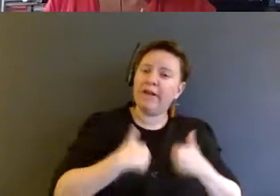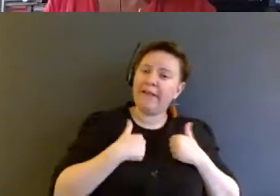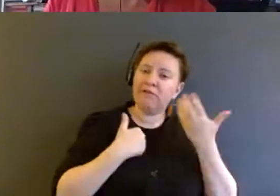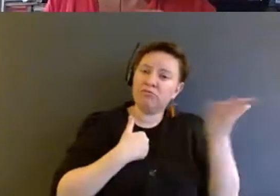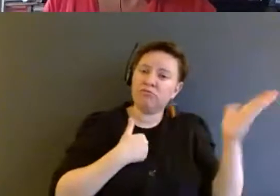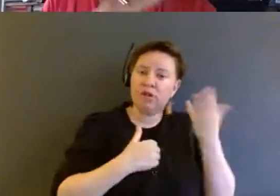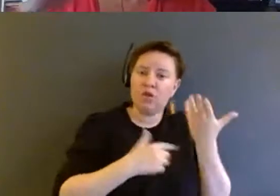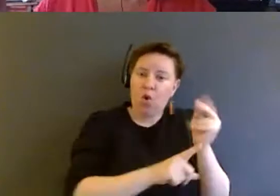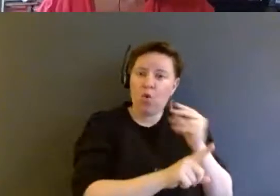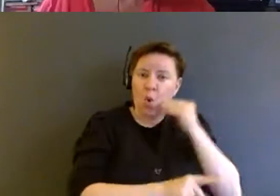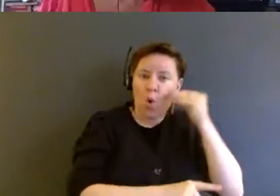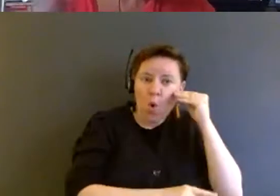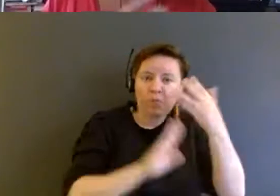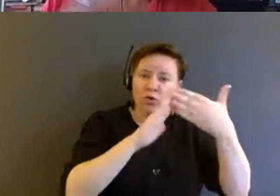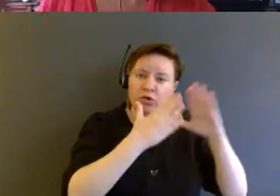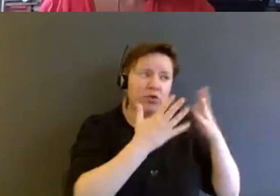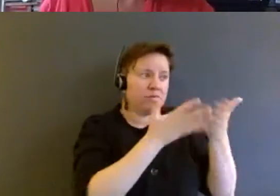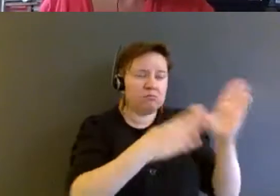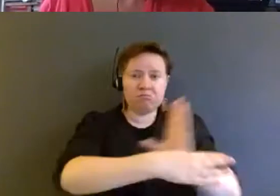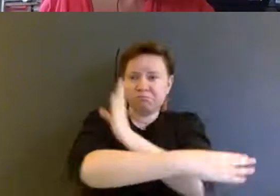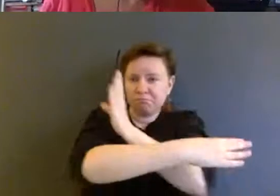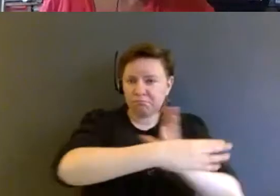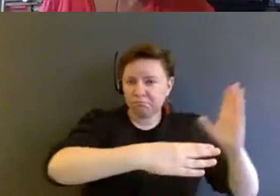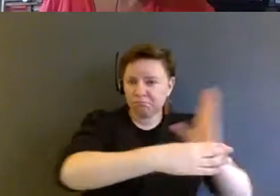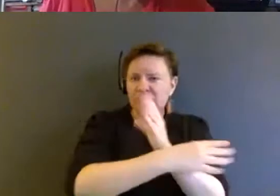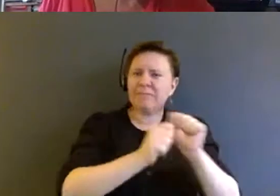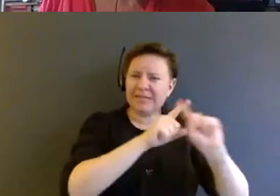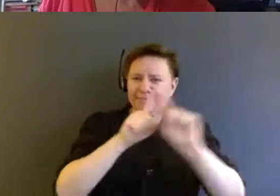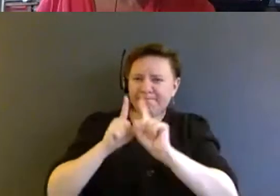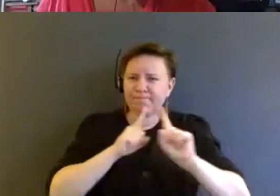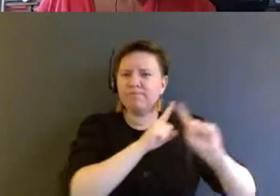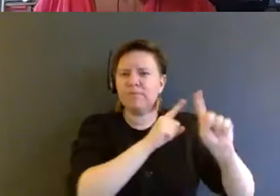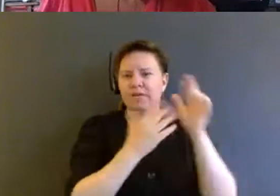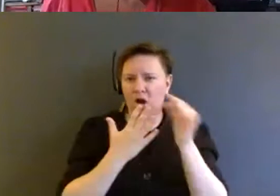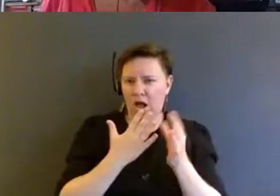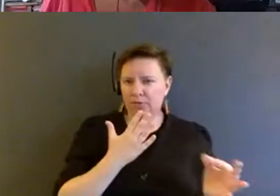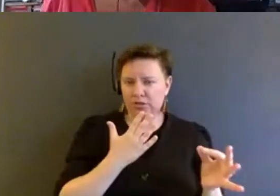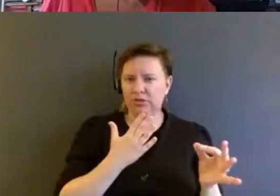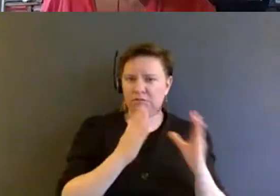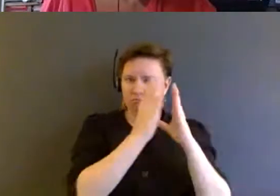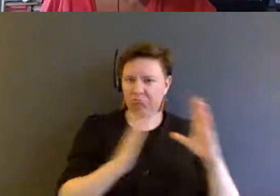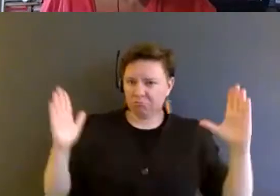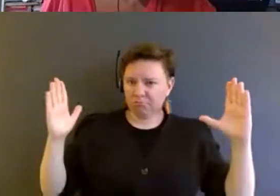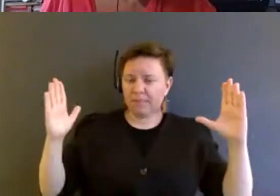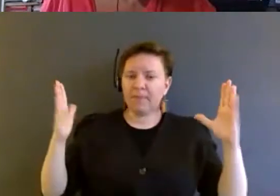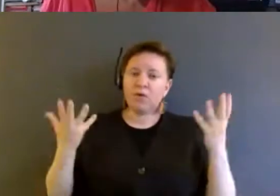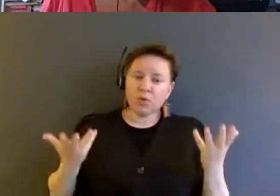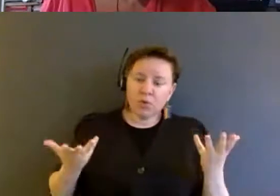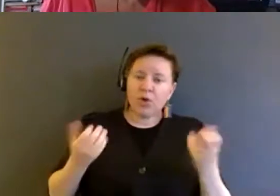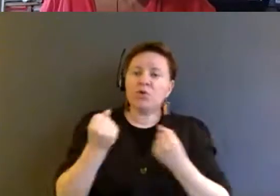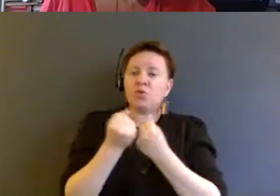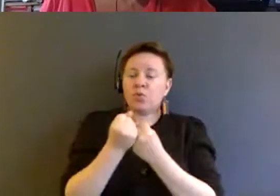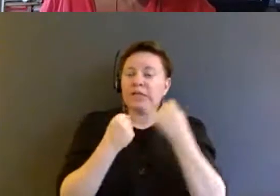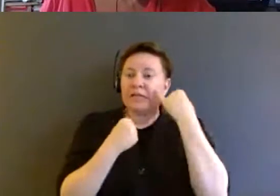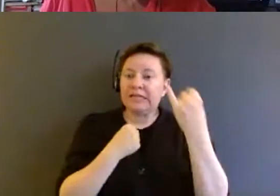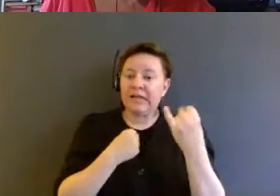the other side. And in between, there's a lot of different options. In other words, it supports the idea that a